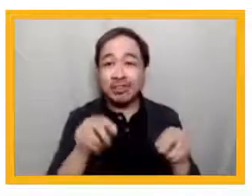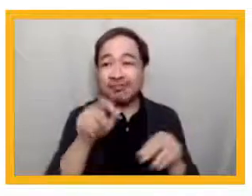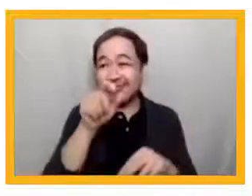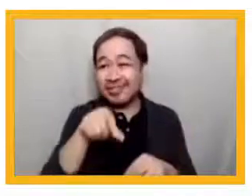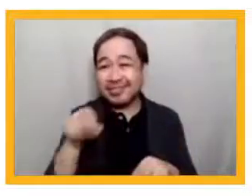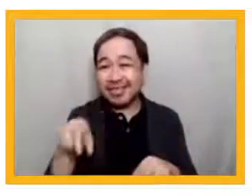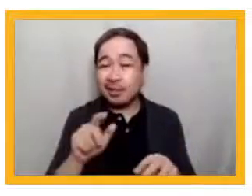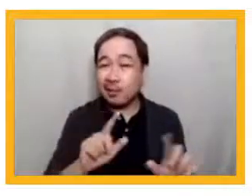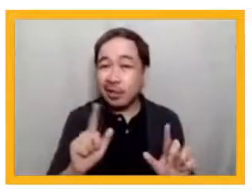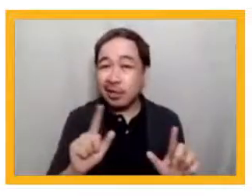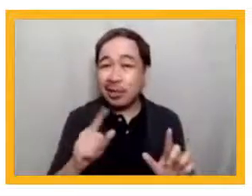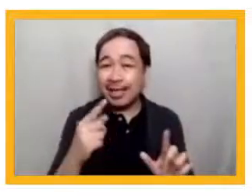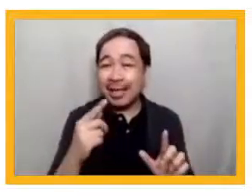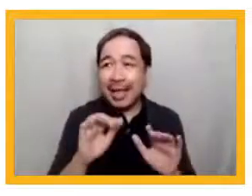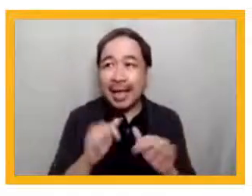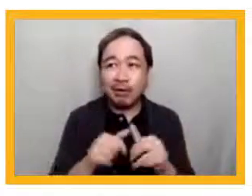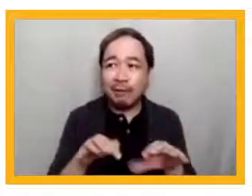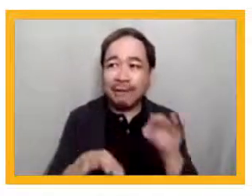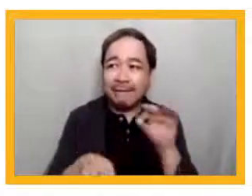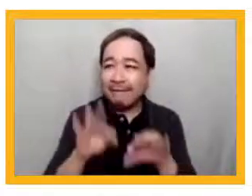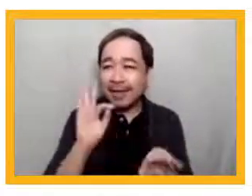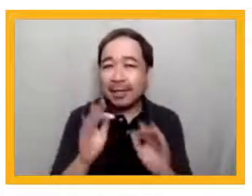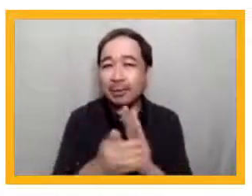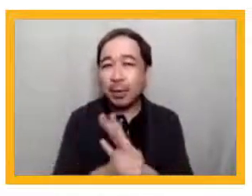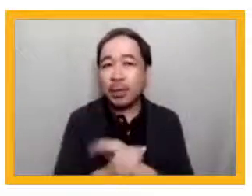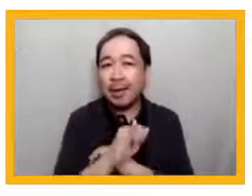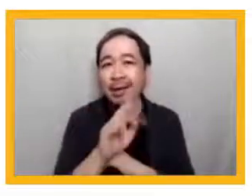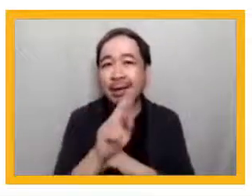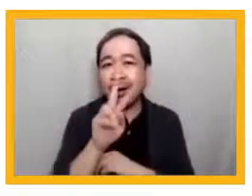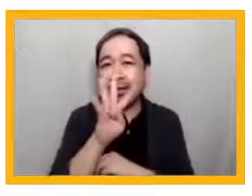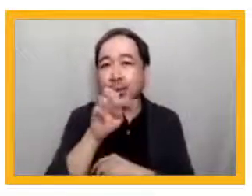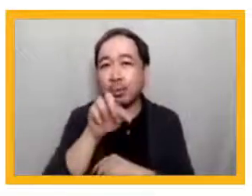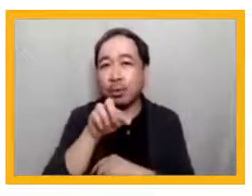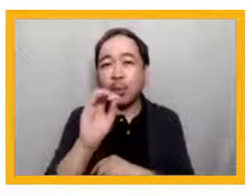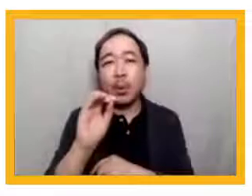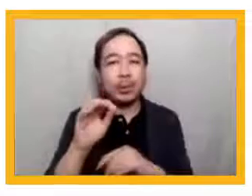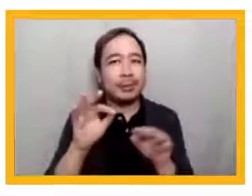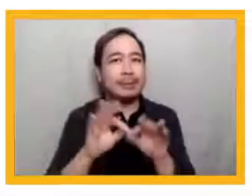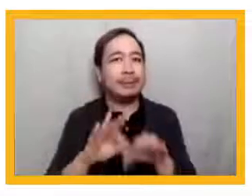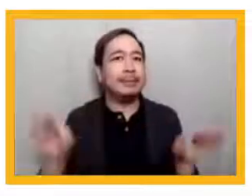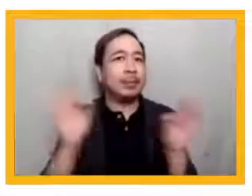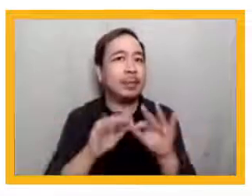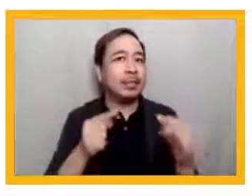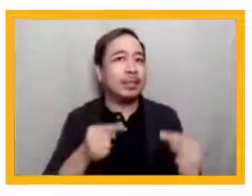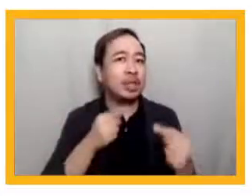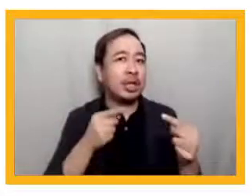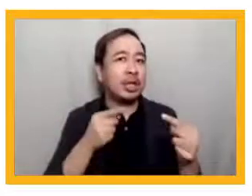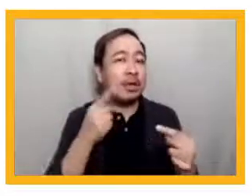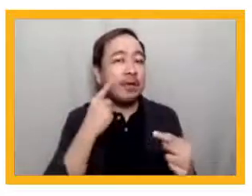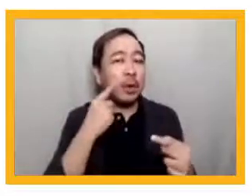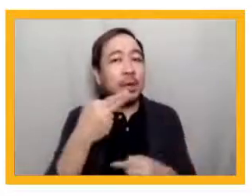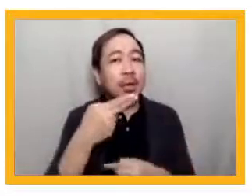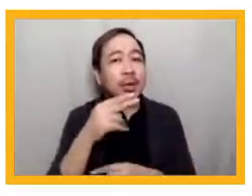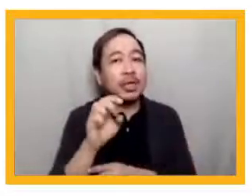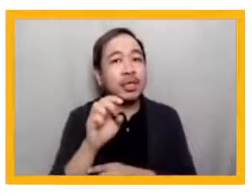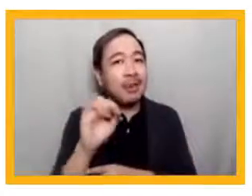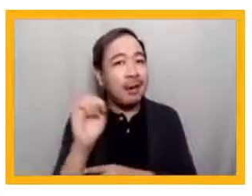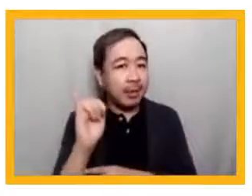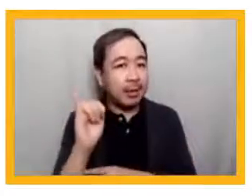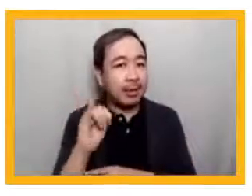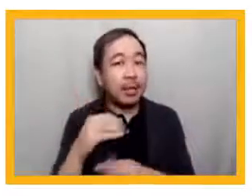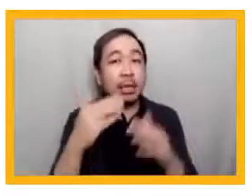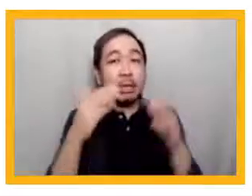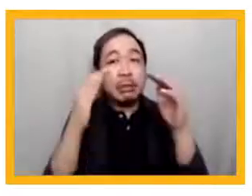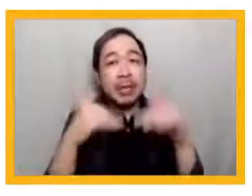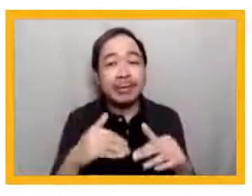companies for IR 4.0 as the most critical challenge to higher educational institutions, followed by a lack of